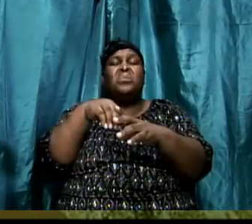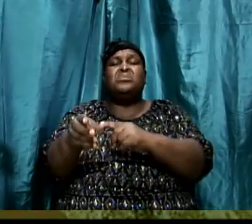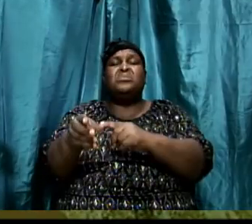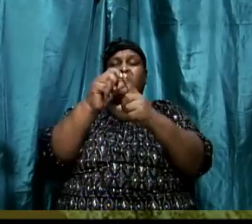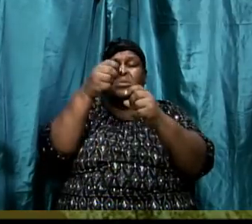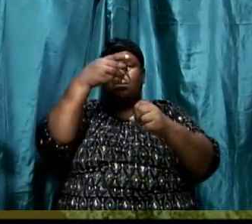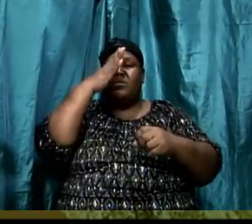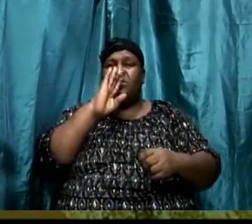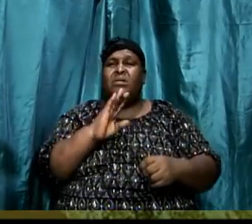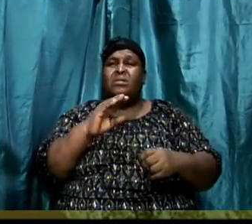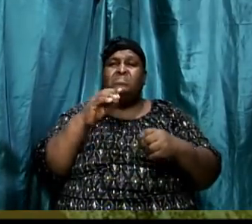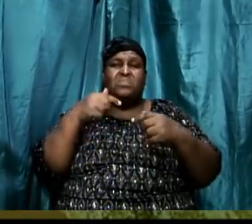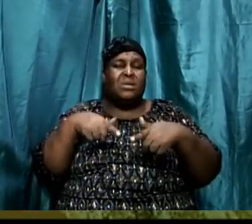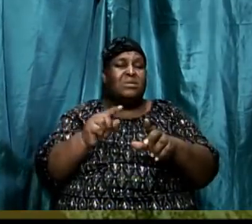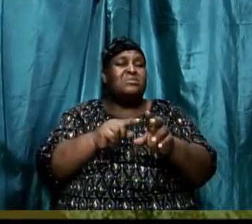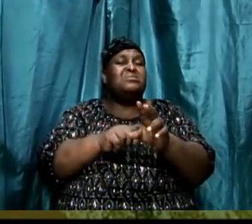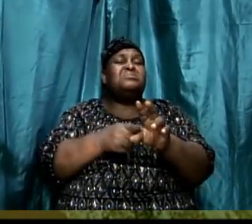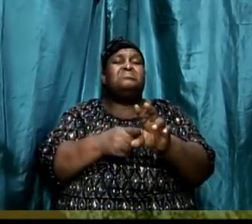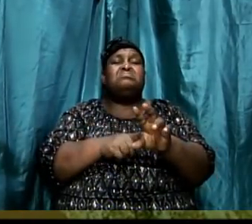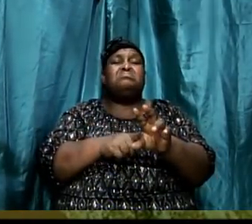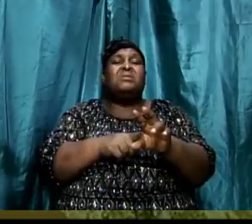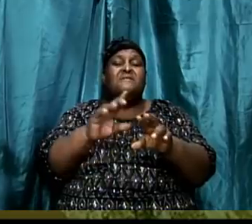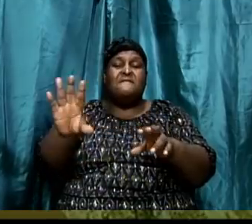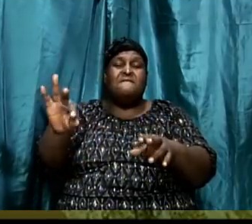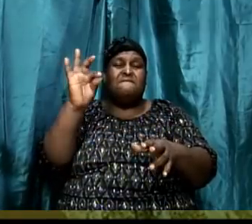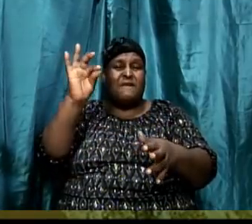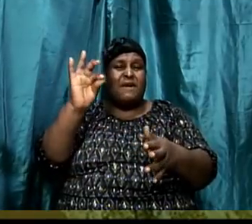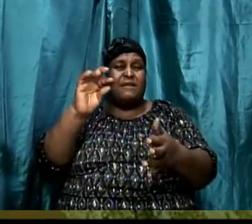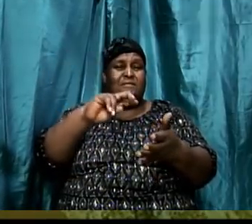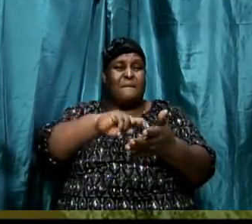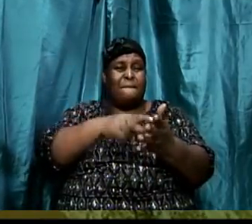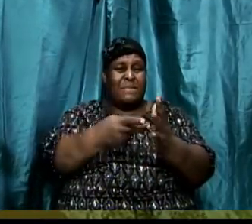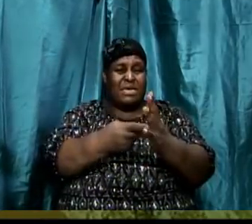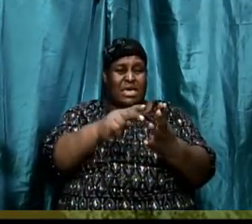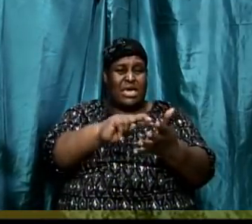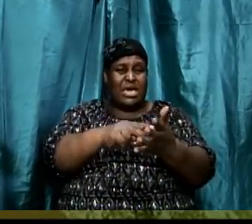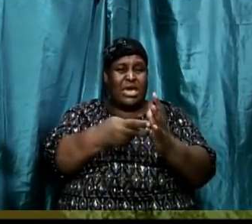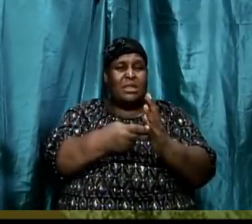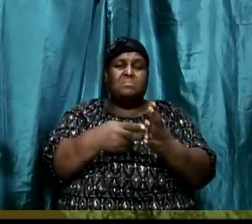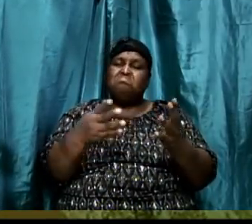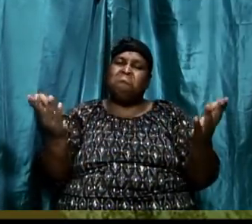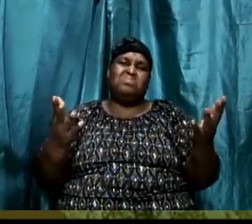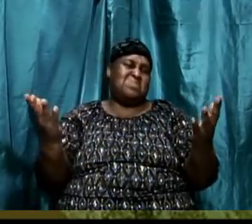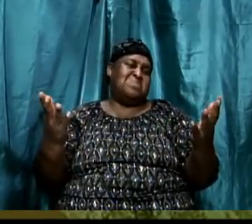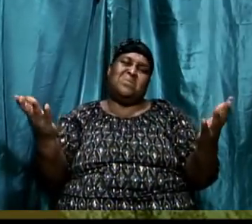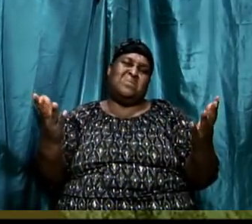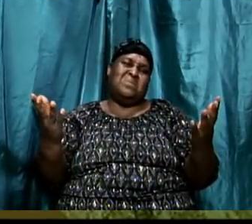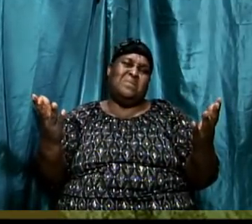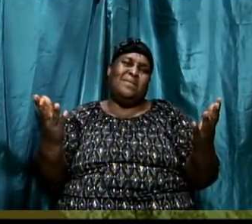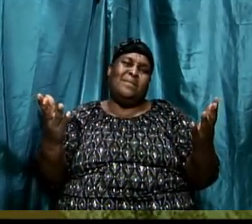So let us start quickly by defining first, what is Bible study?